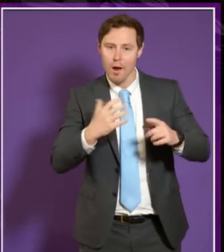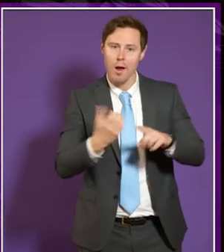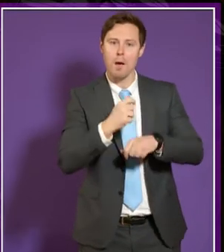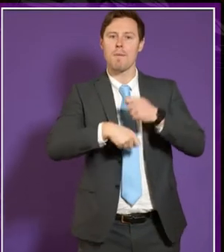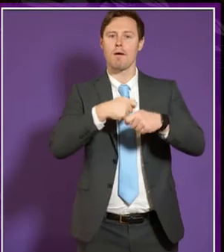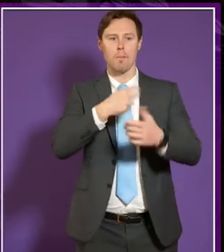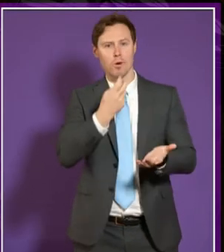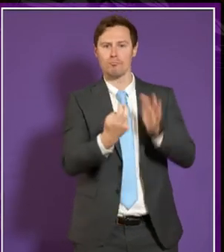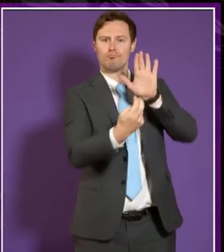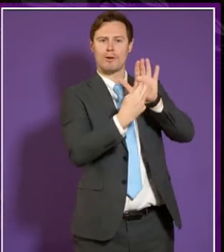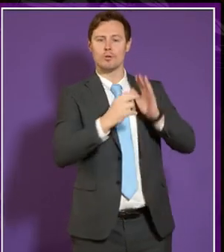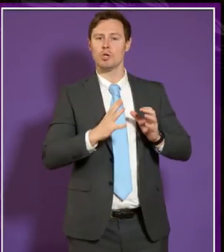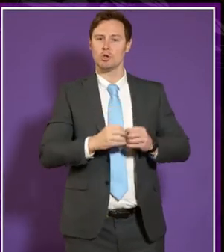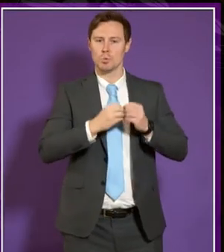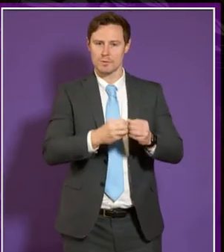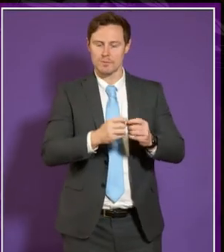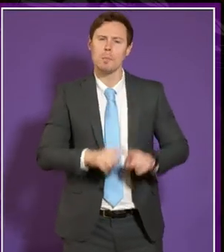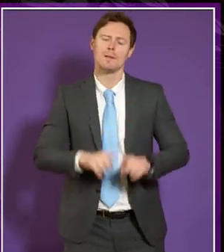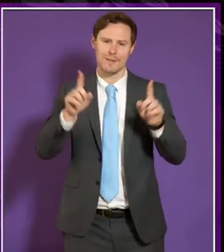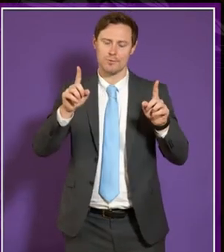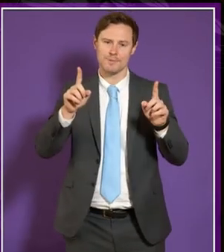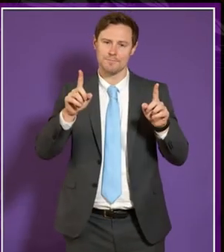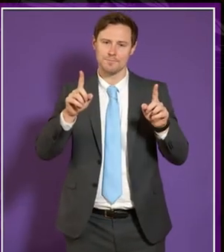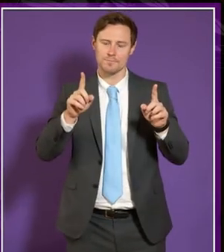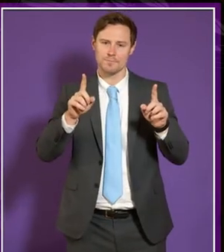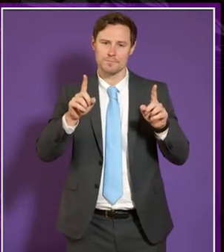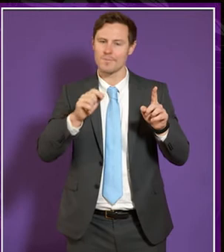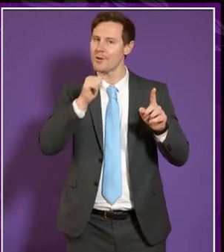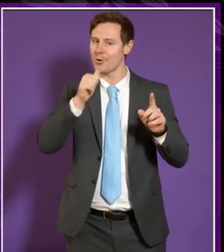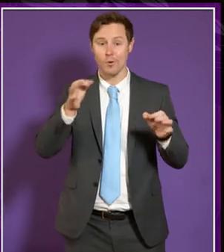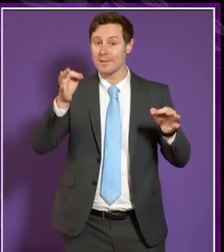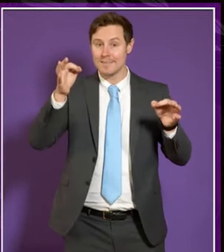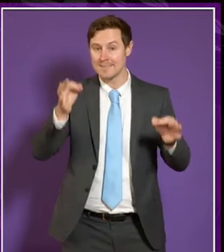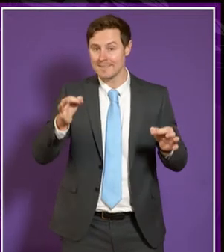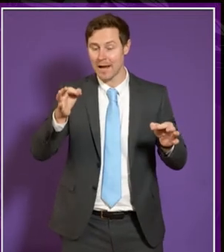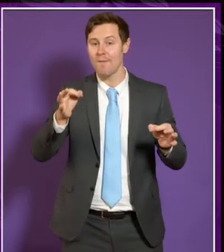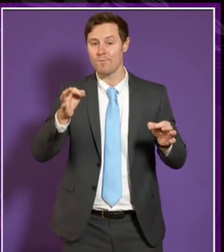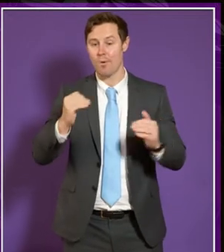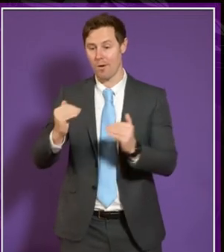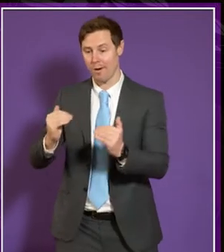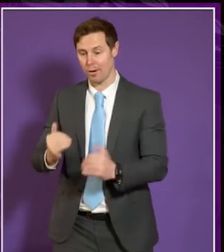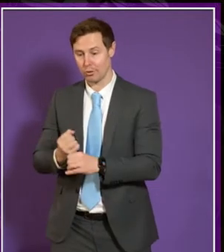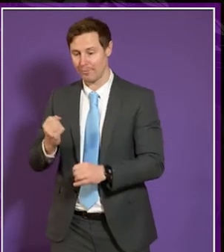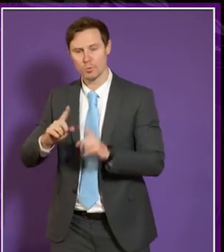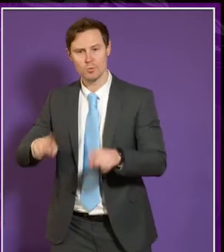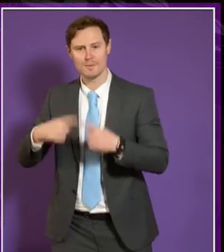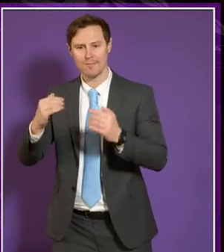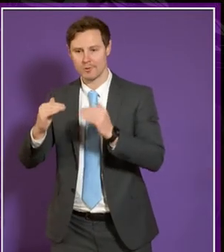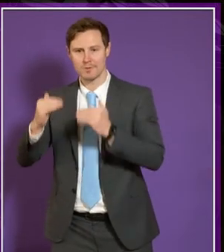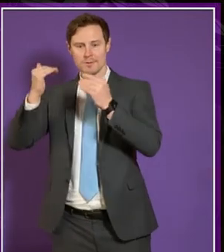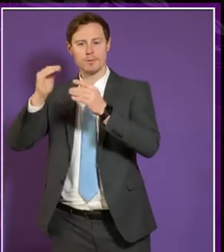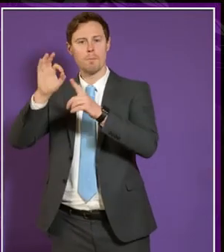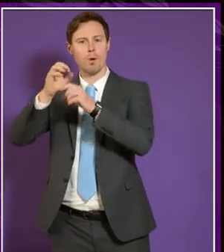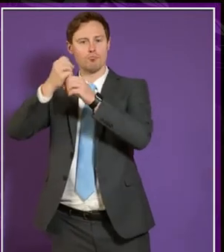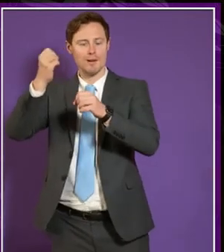a registered student um don't have to be exactly the same as it is it is for an undergraduate and uh through